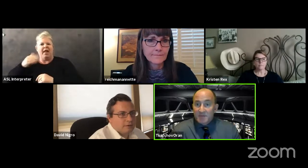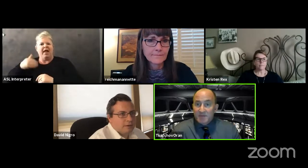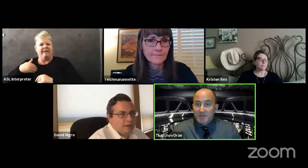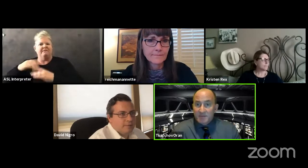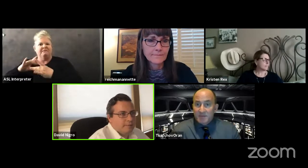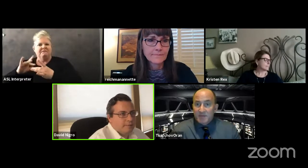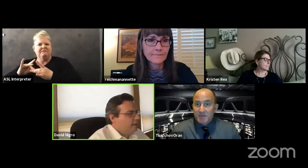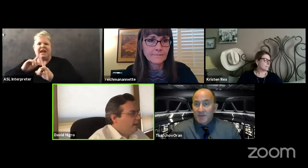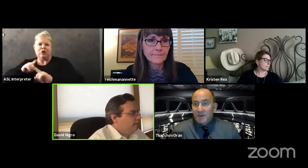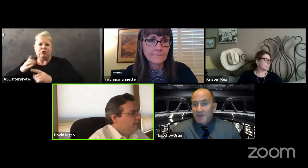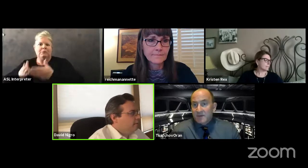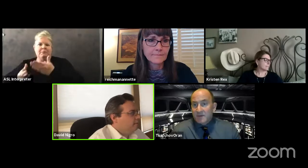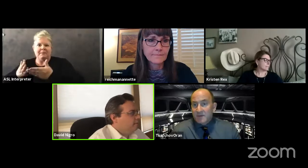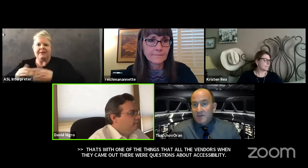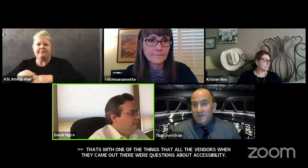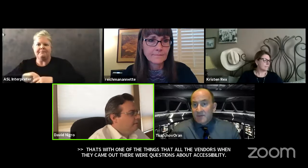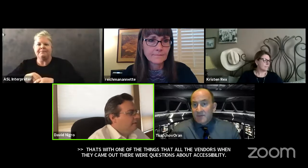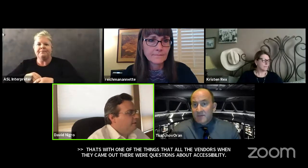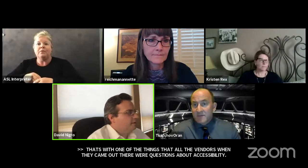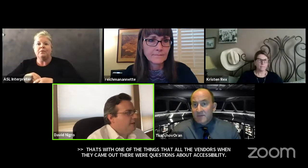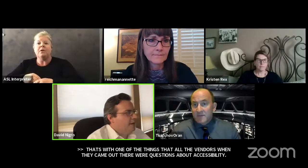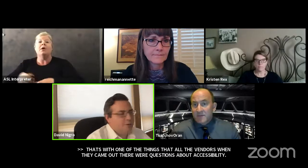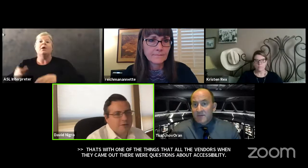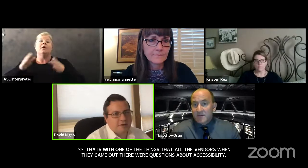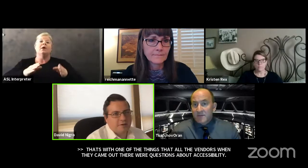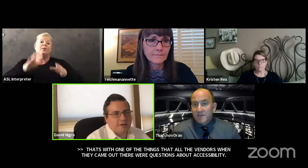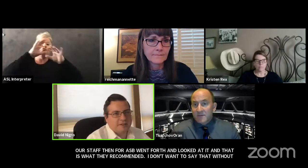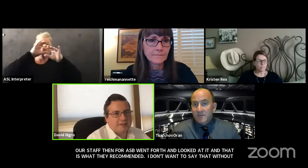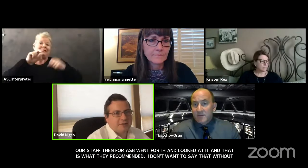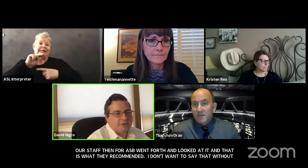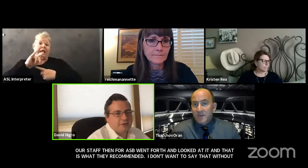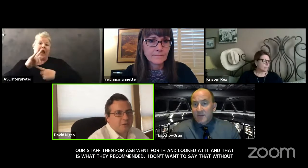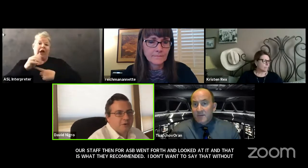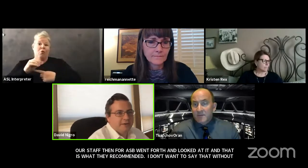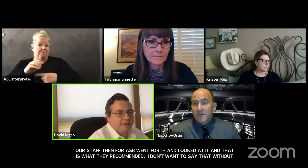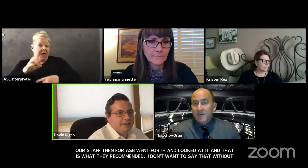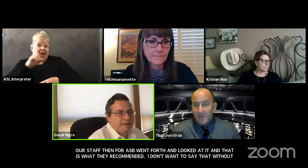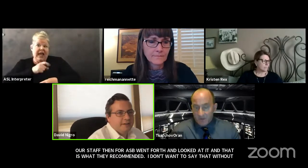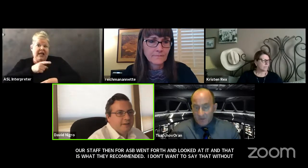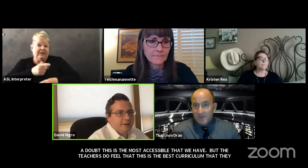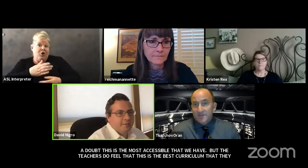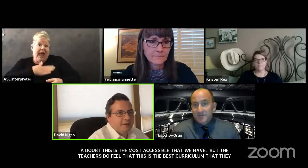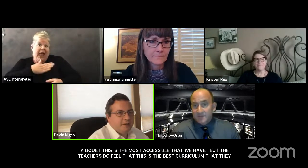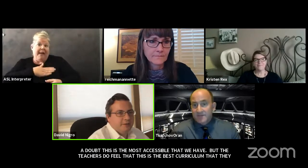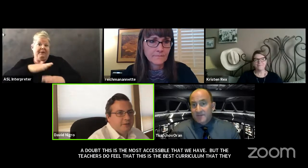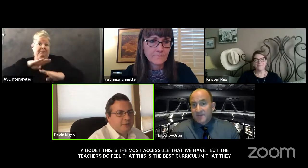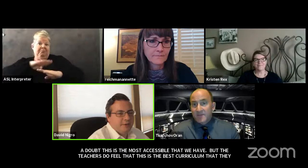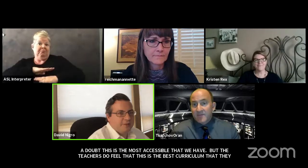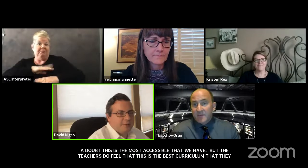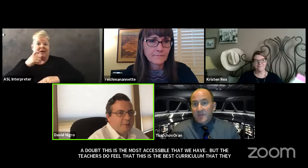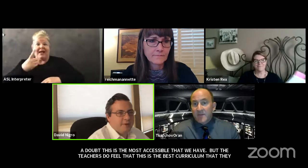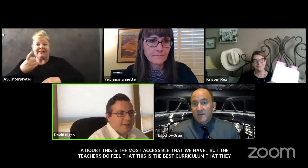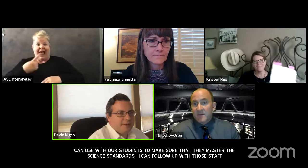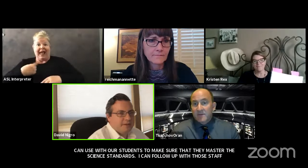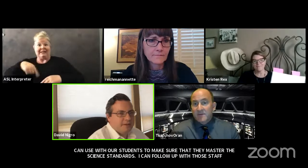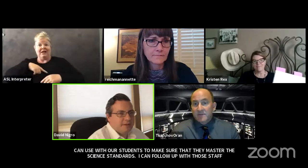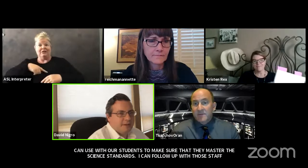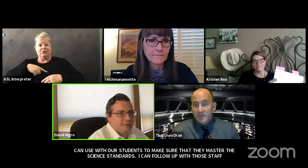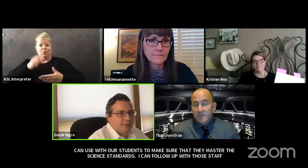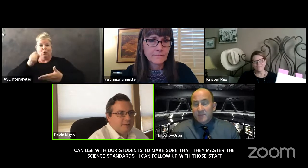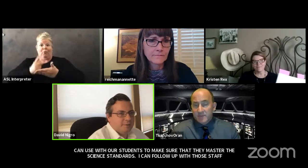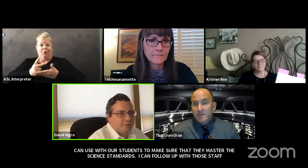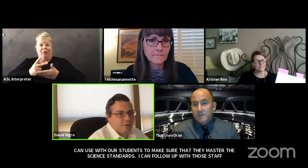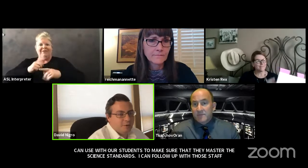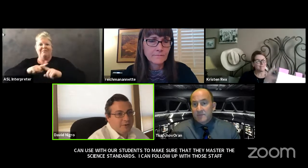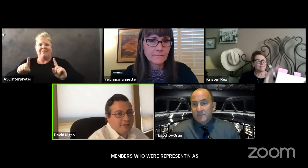okay um yeah i would i would think they're happy with it if they're asking us to approve it but just we haven't spoken about this